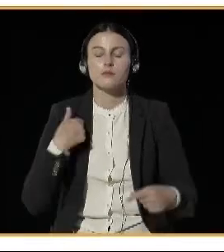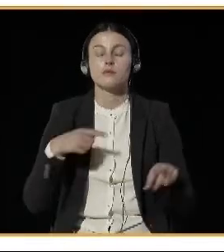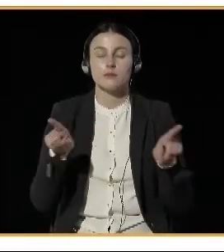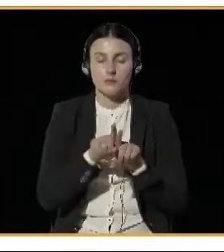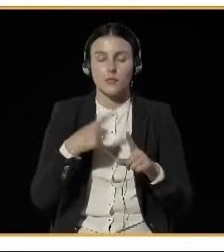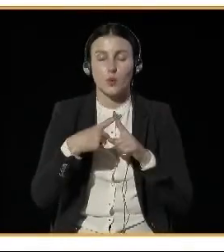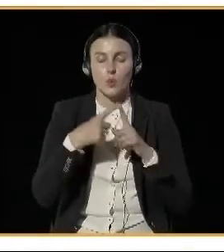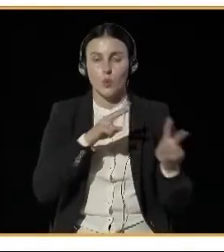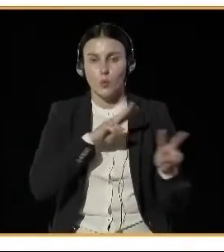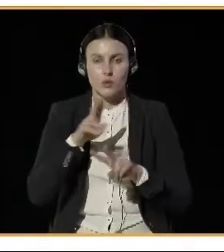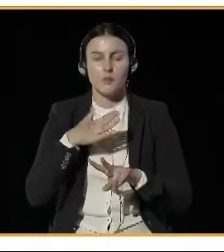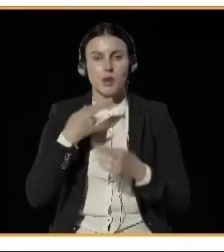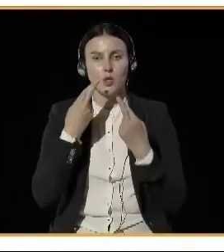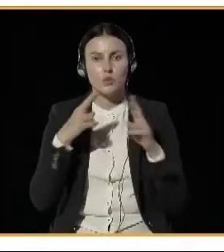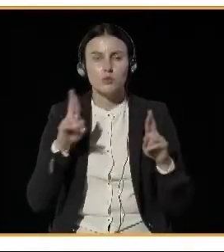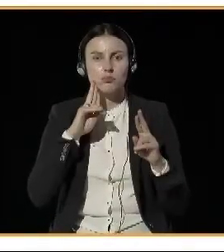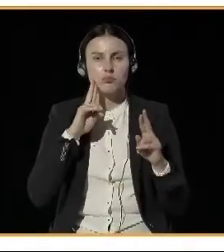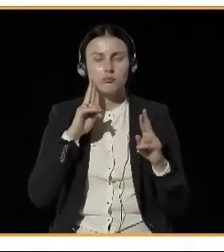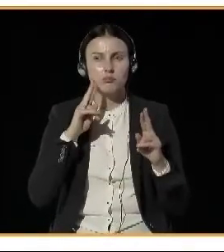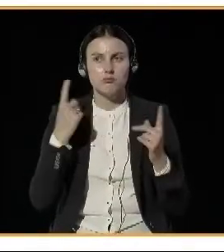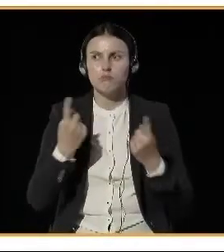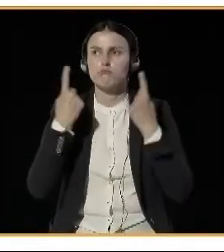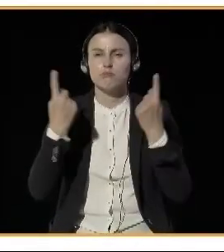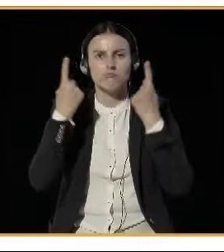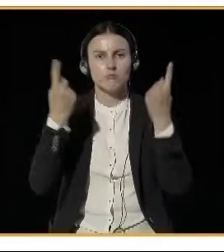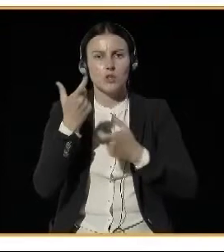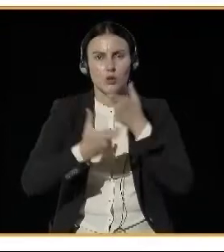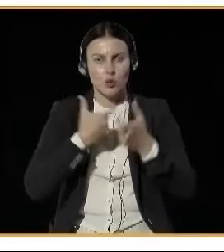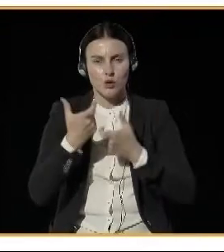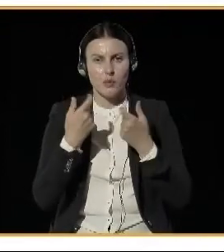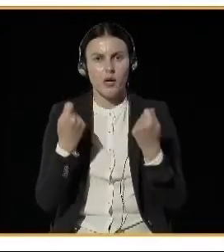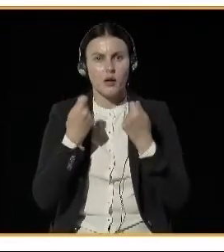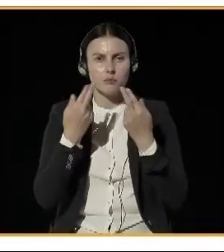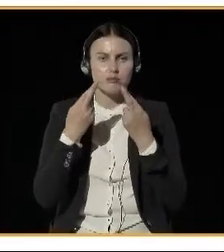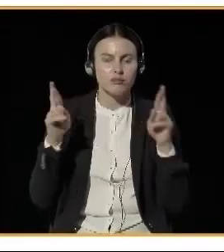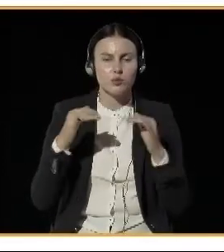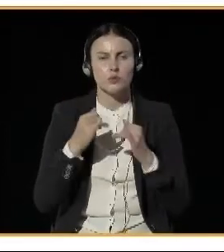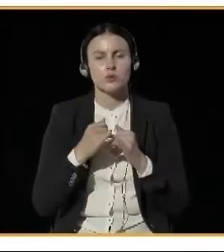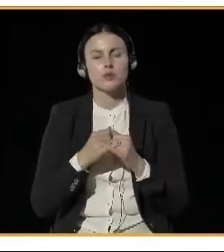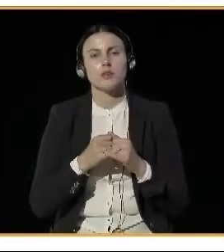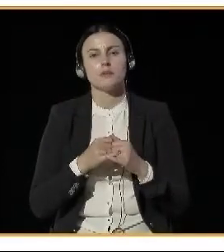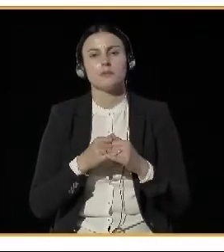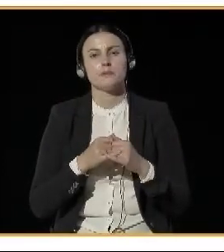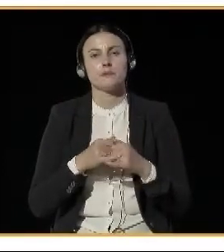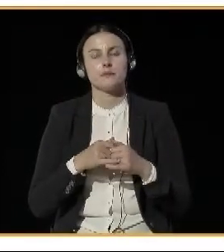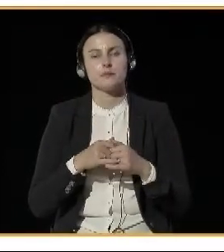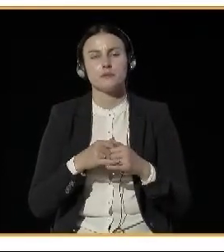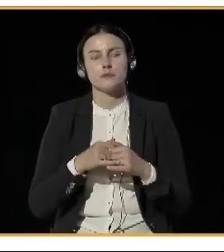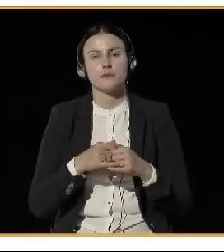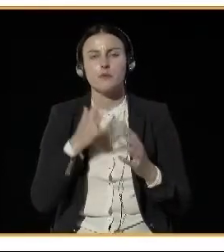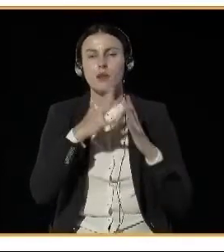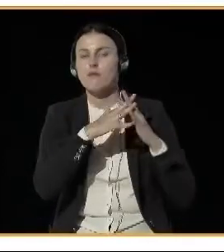of things that will increase the pollution in the city area. And